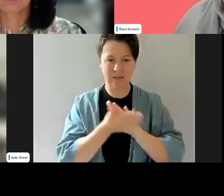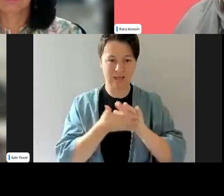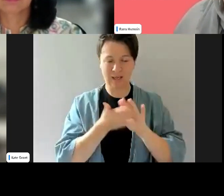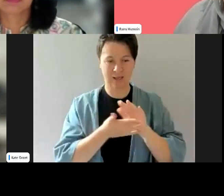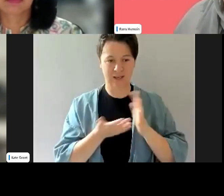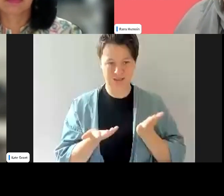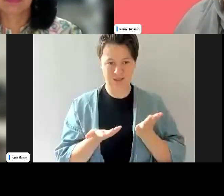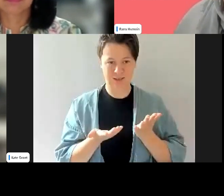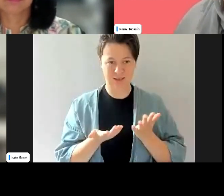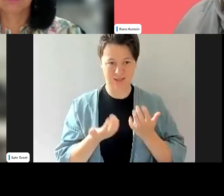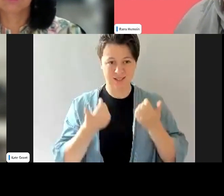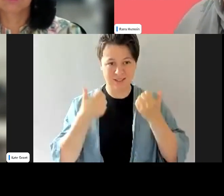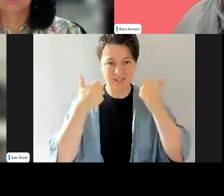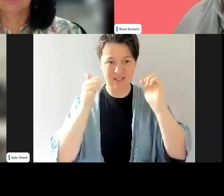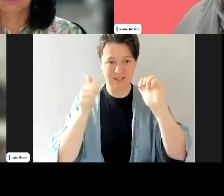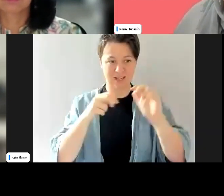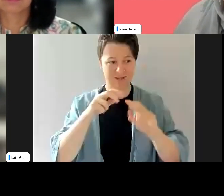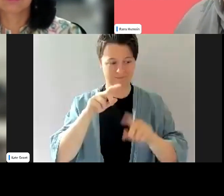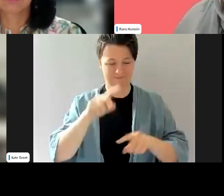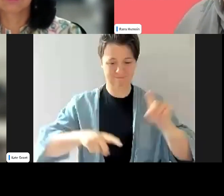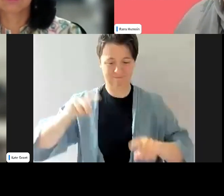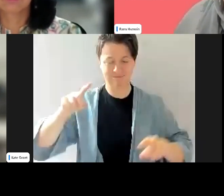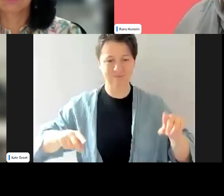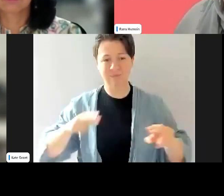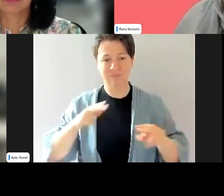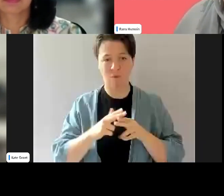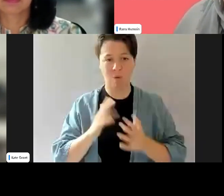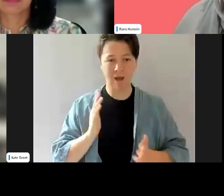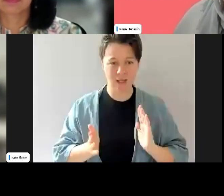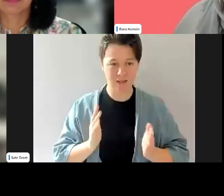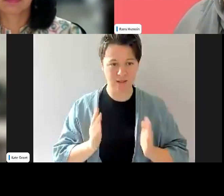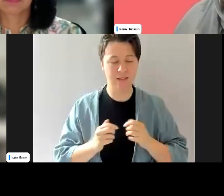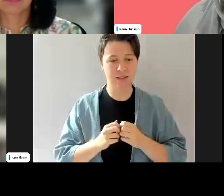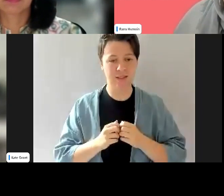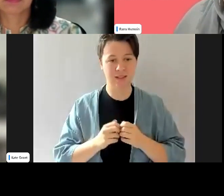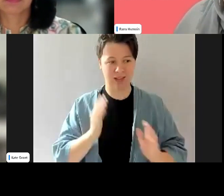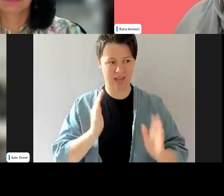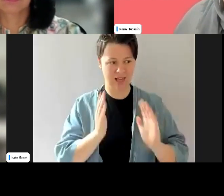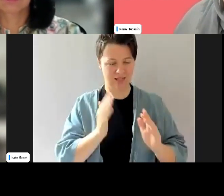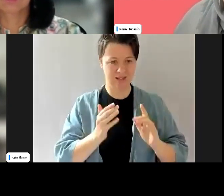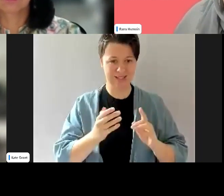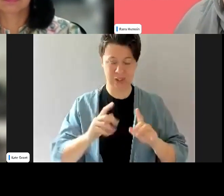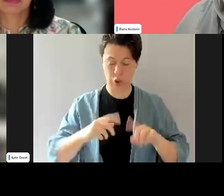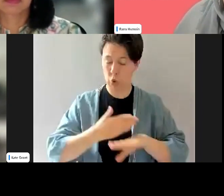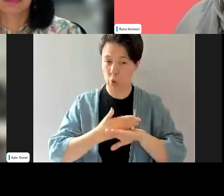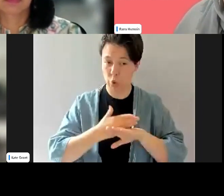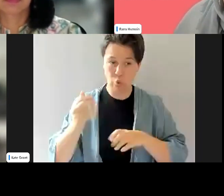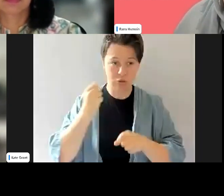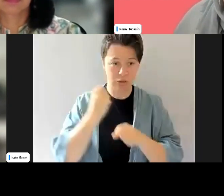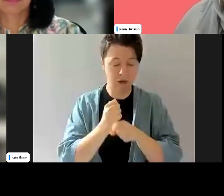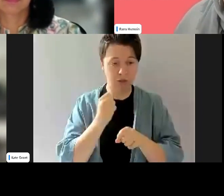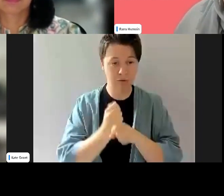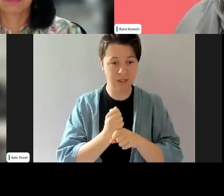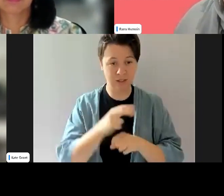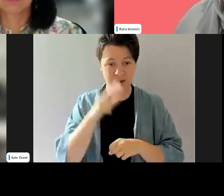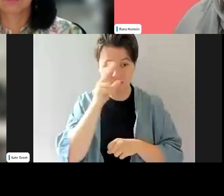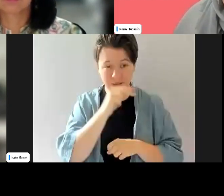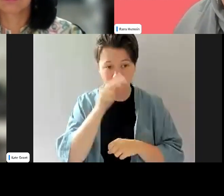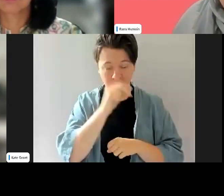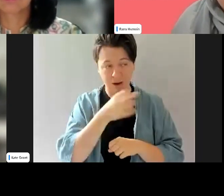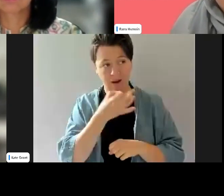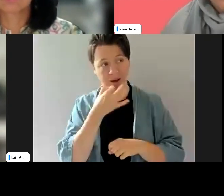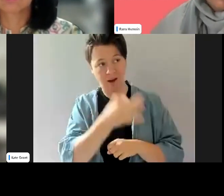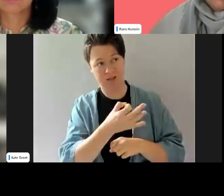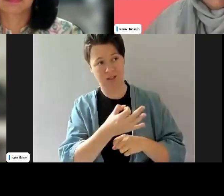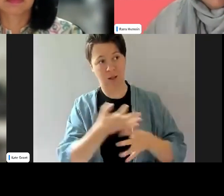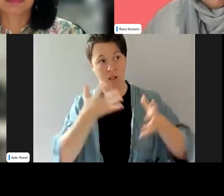And our, and our athletes, I've said this before, I think on, on one of these series, our athletes are a different generation and they're demanding much more of us and they're demanding us to be